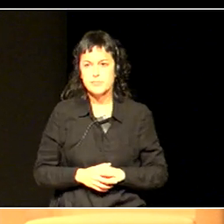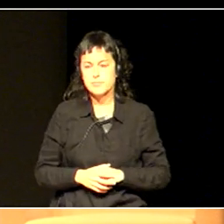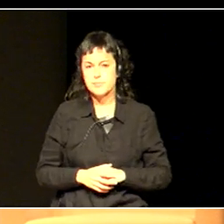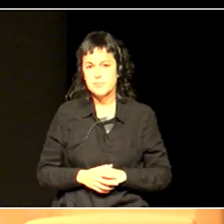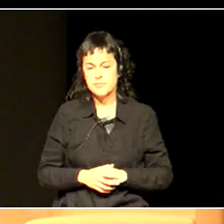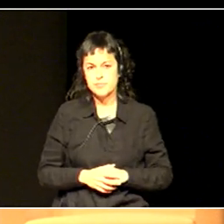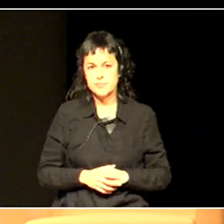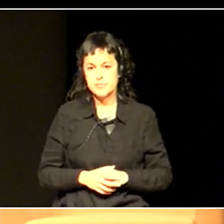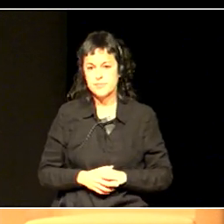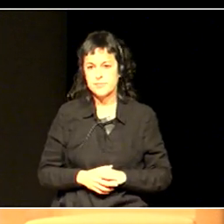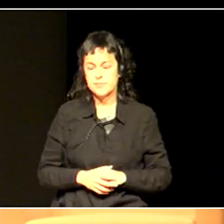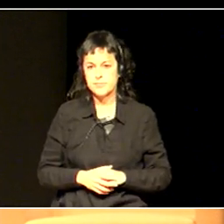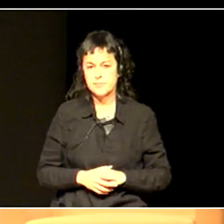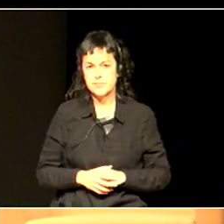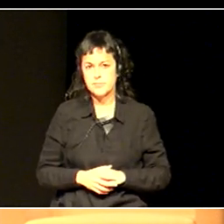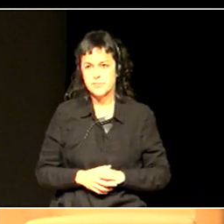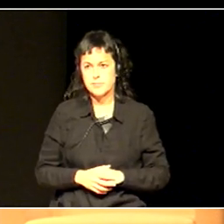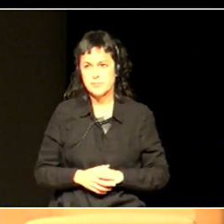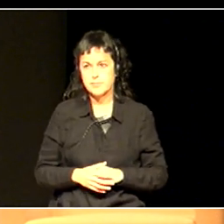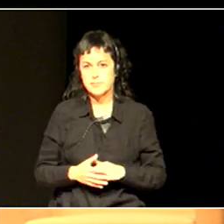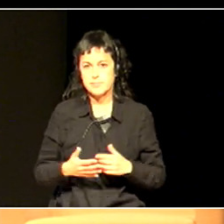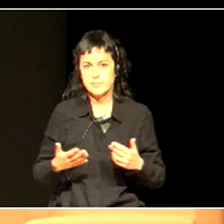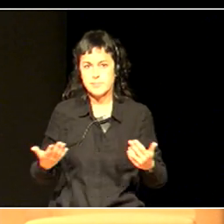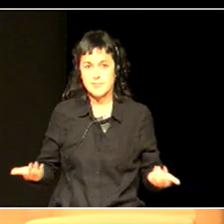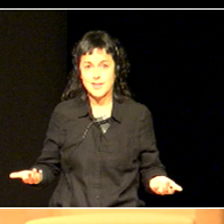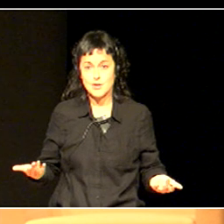who's a very, she's a teacher herself and very formidable.